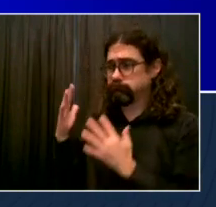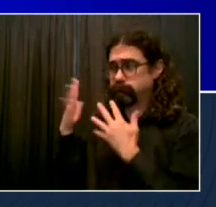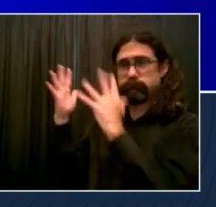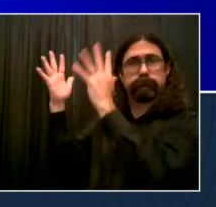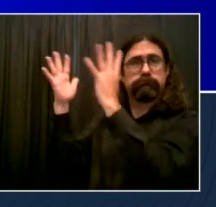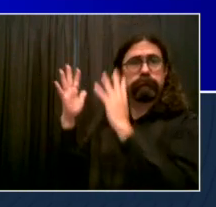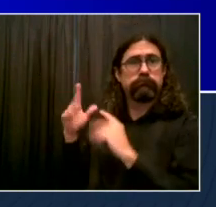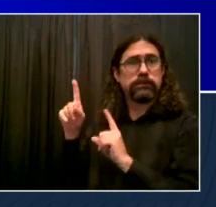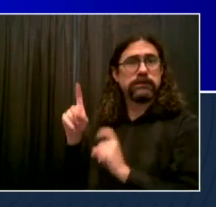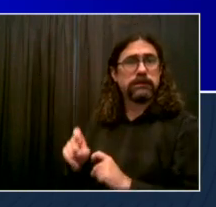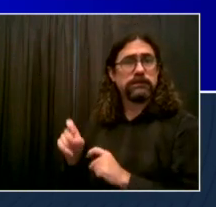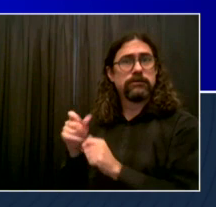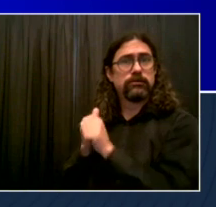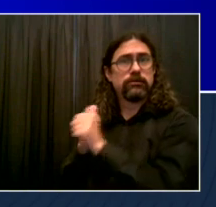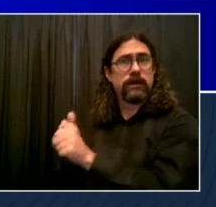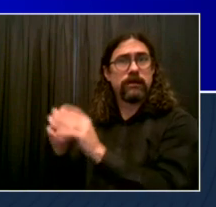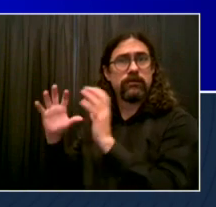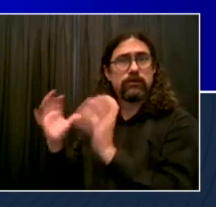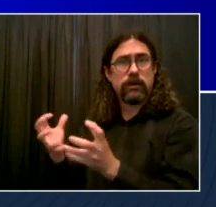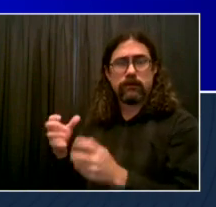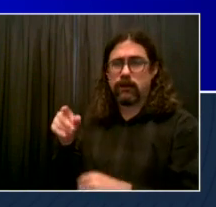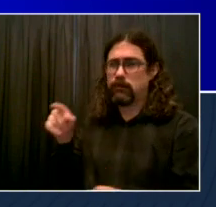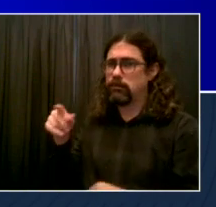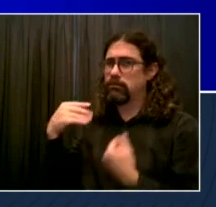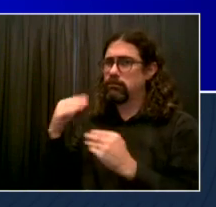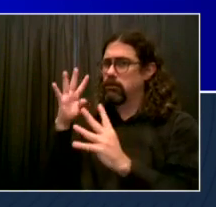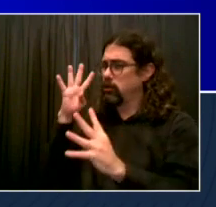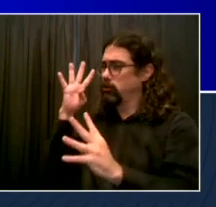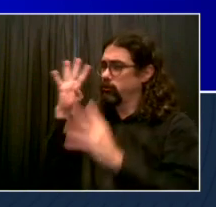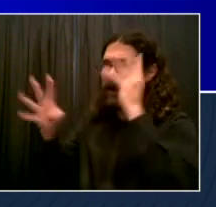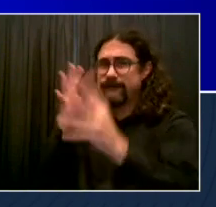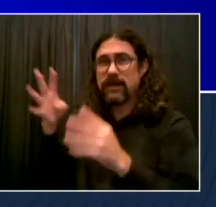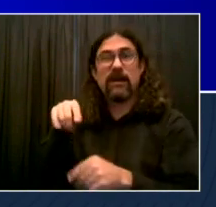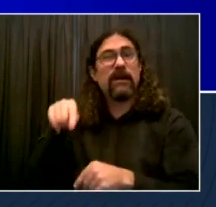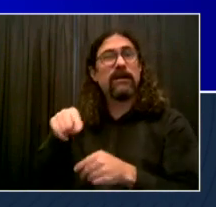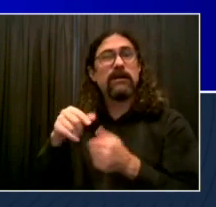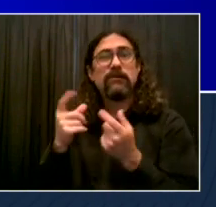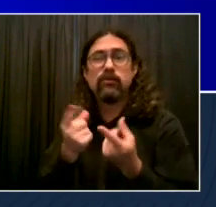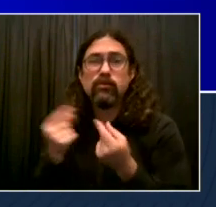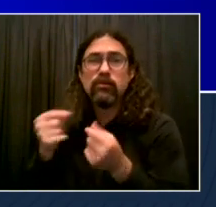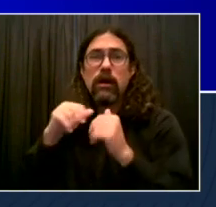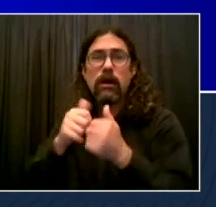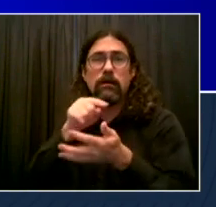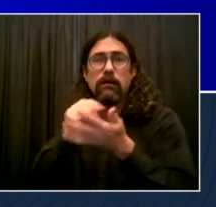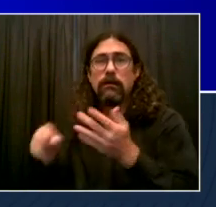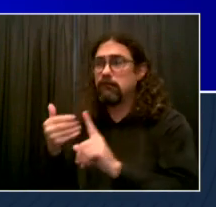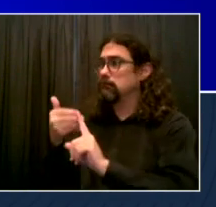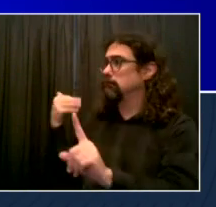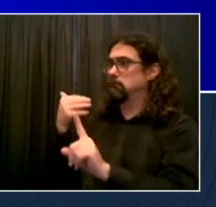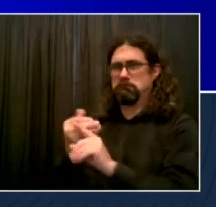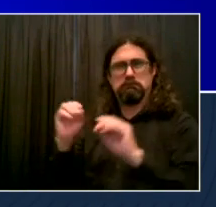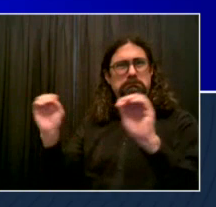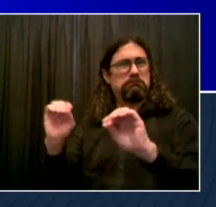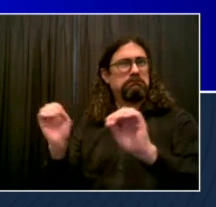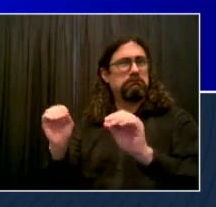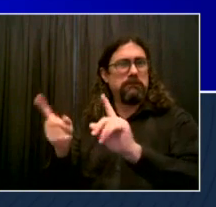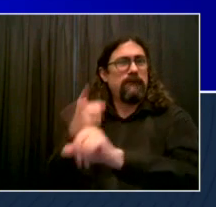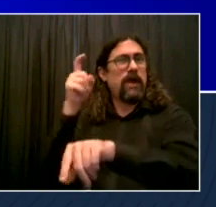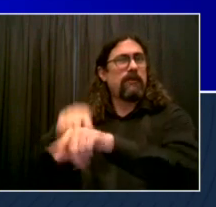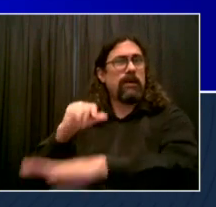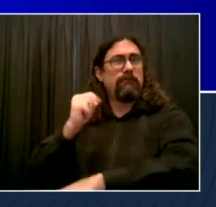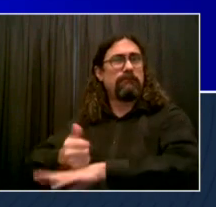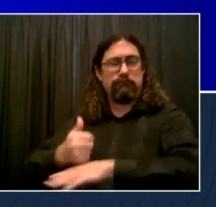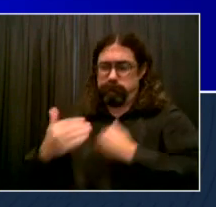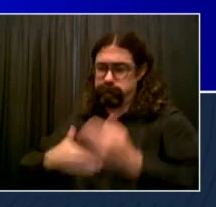They're outstanding. They're unbelievable. We're going to take the people who worked on Test and Trace, the people who worked on Vaccine for All. We're going to create a new permanent